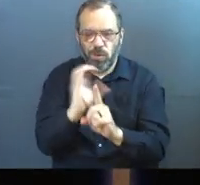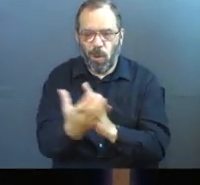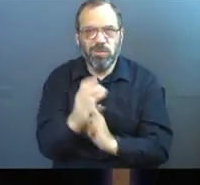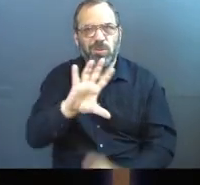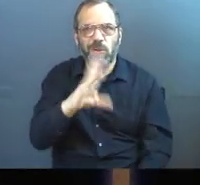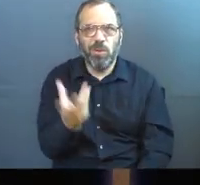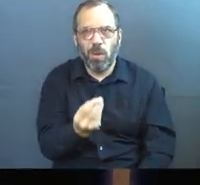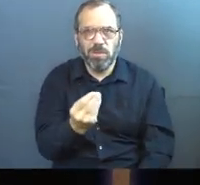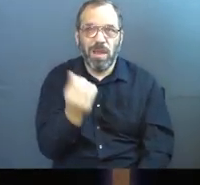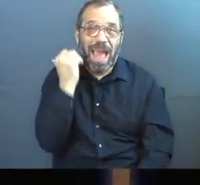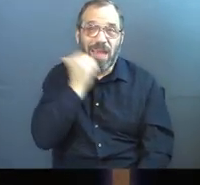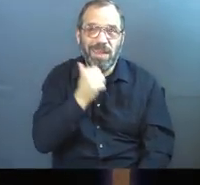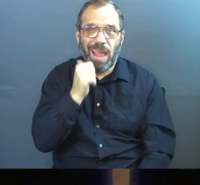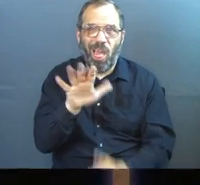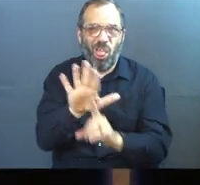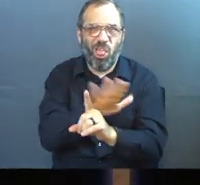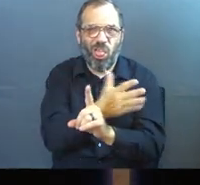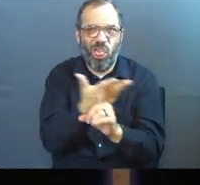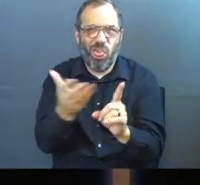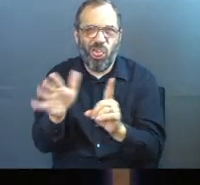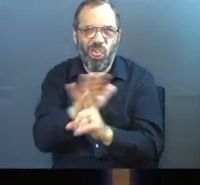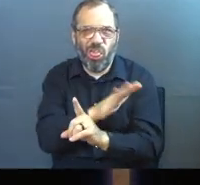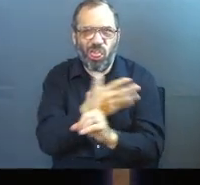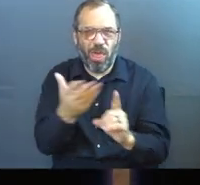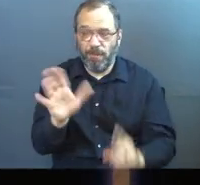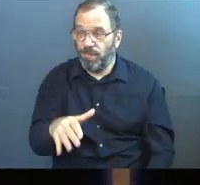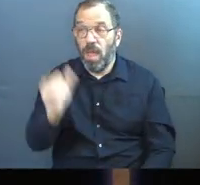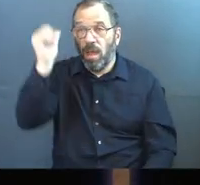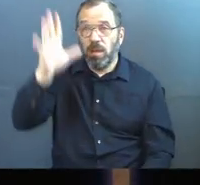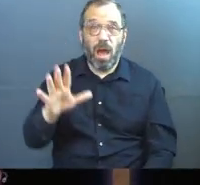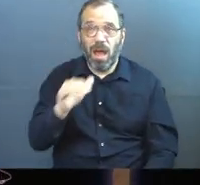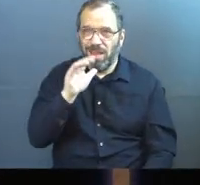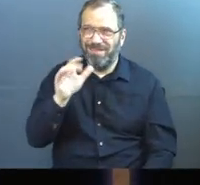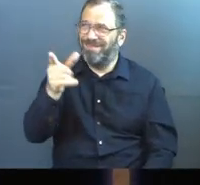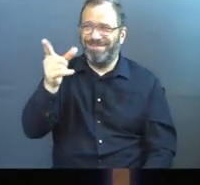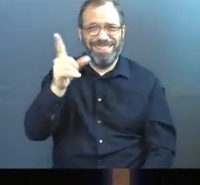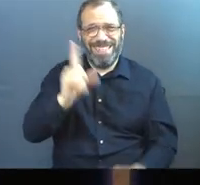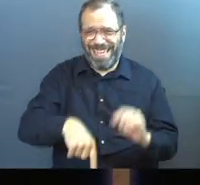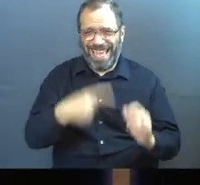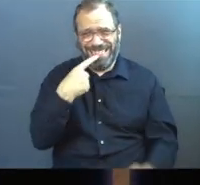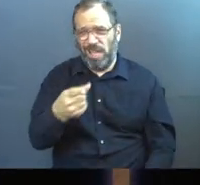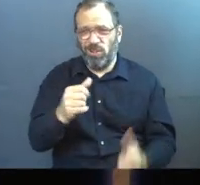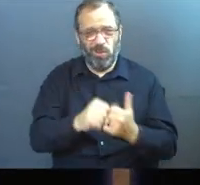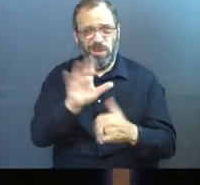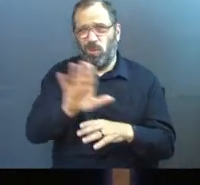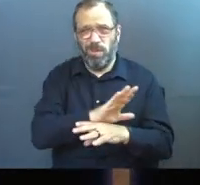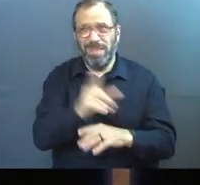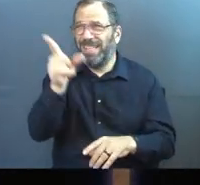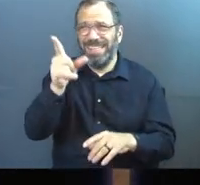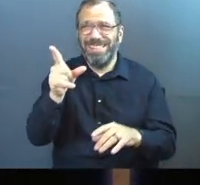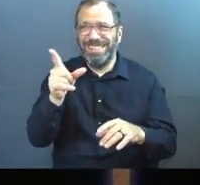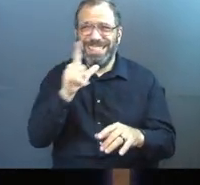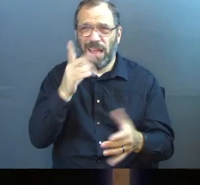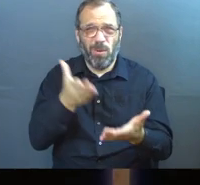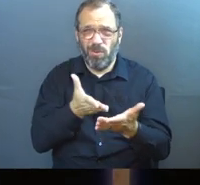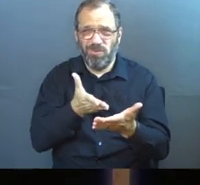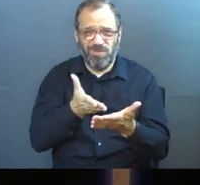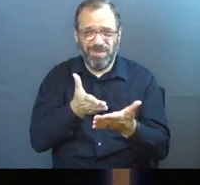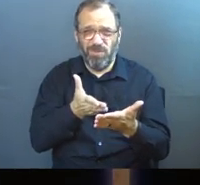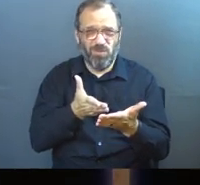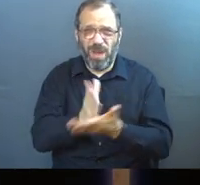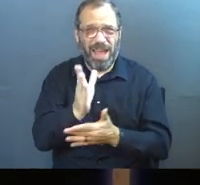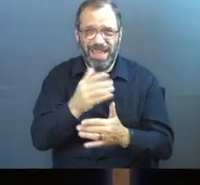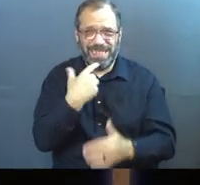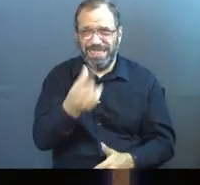this lie every single day. It says that God has no business telling you what to do with your business. It says